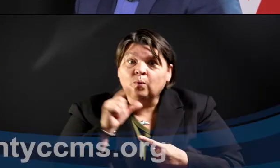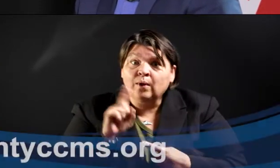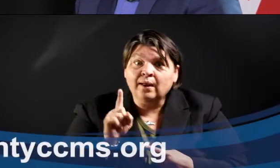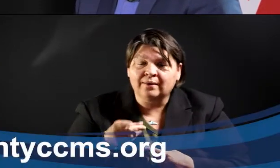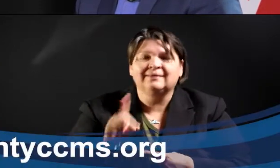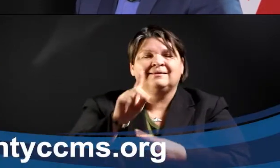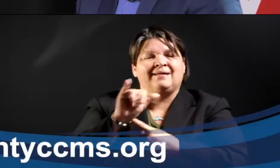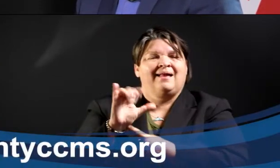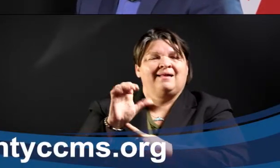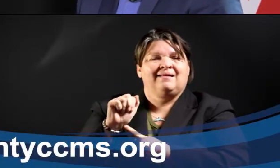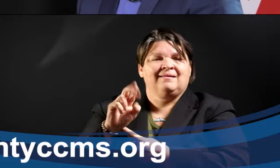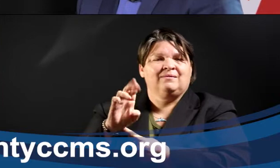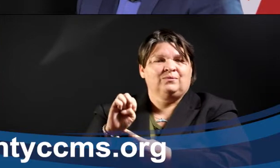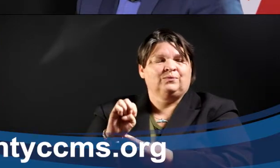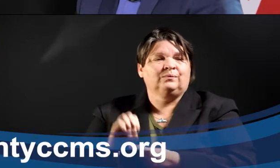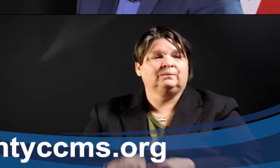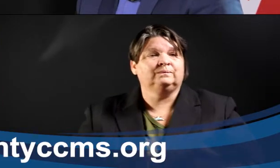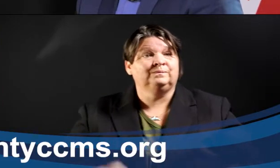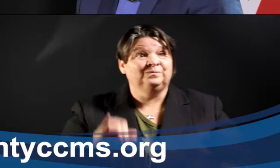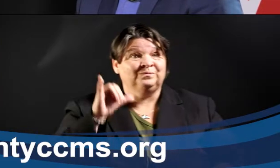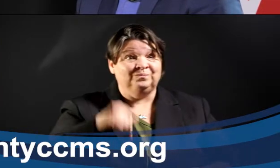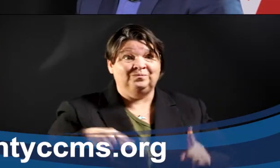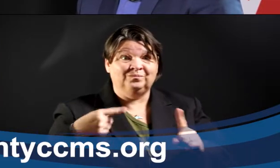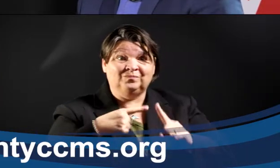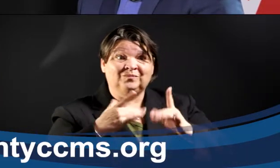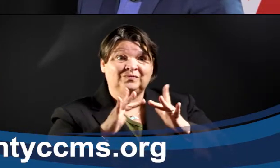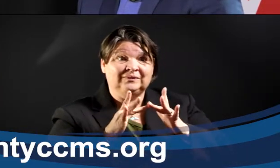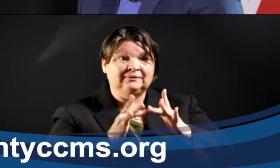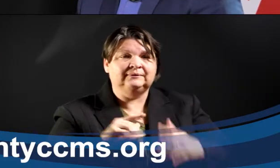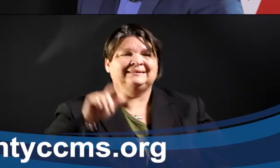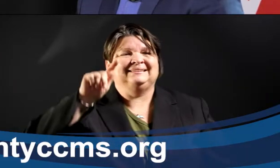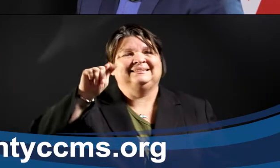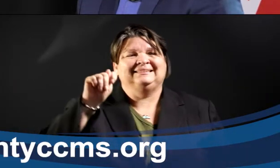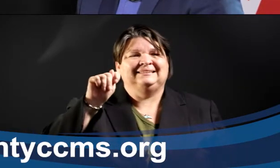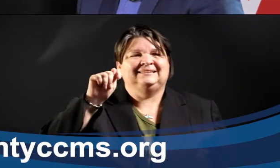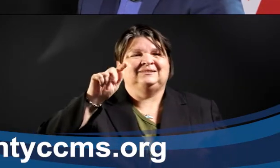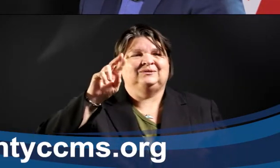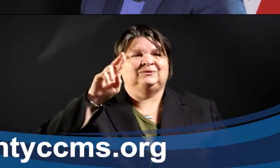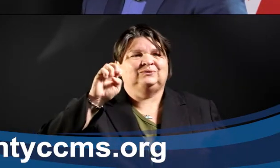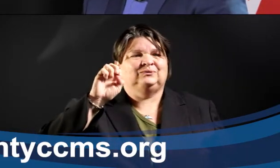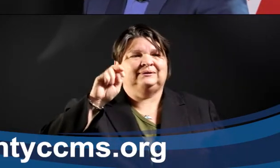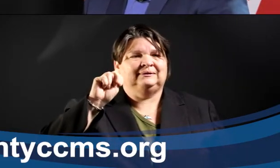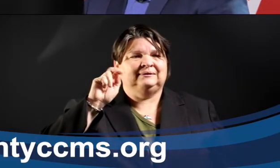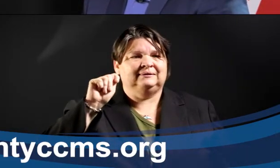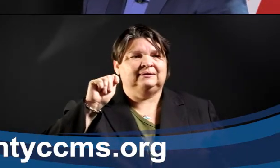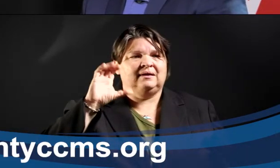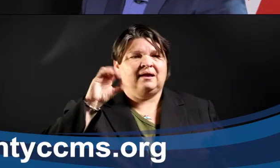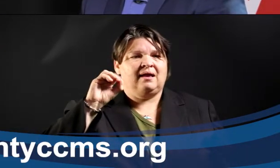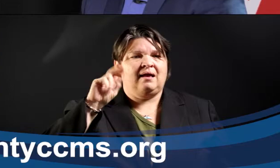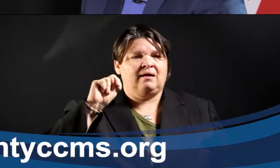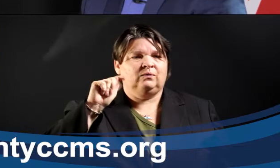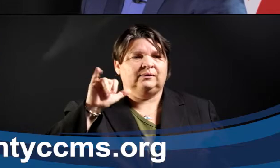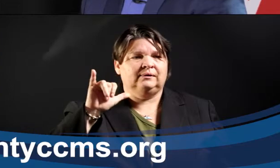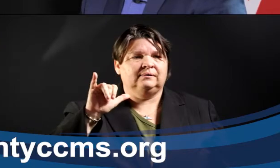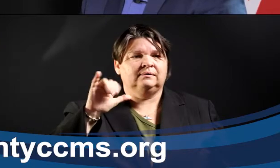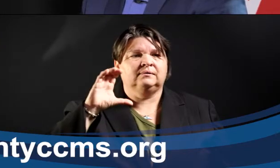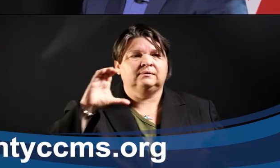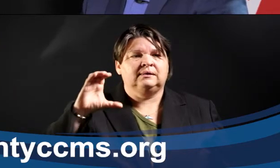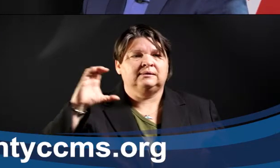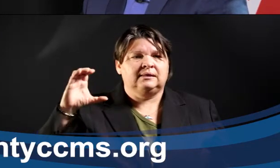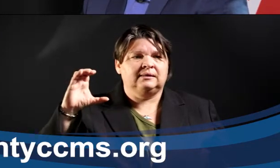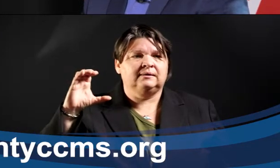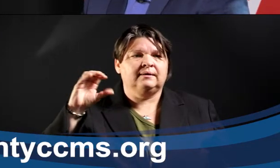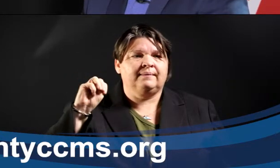to cc, Tarrant County, let me get it right, tarrantcountyccms.org. It is